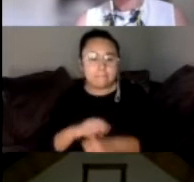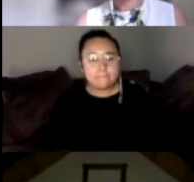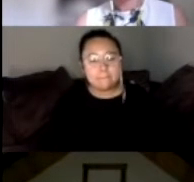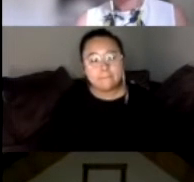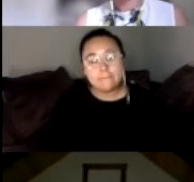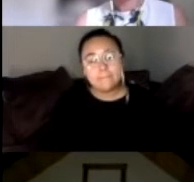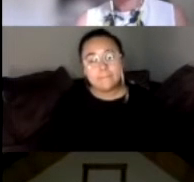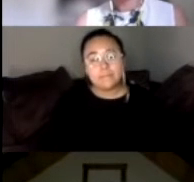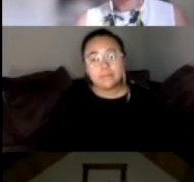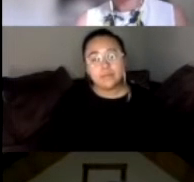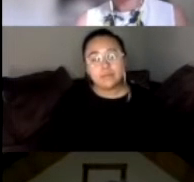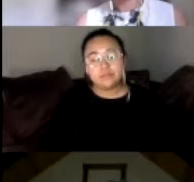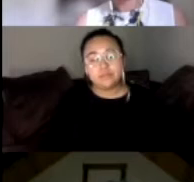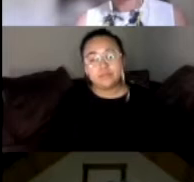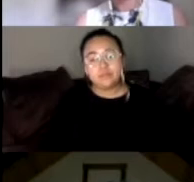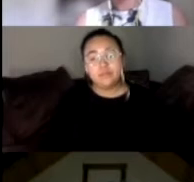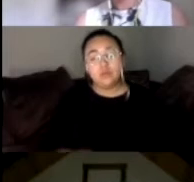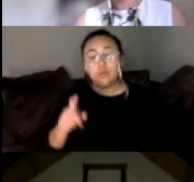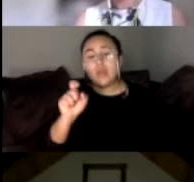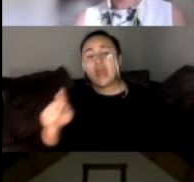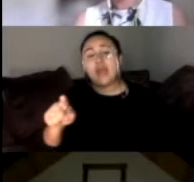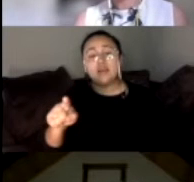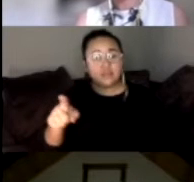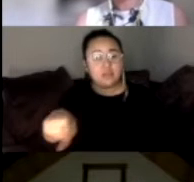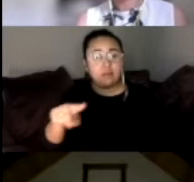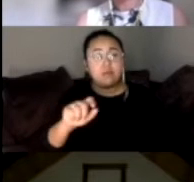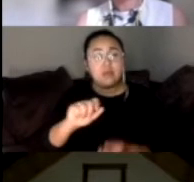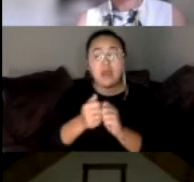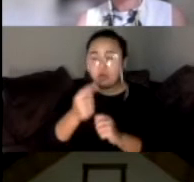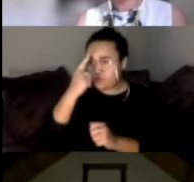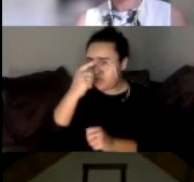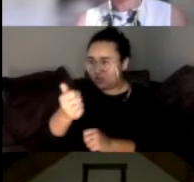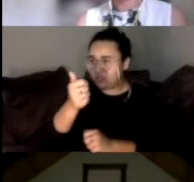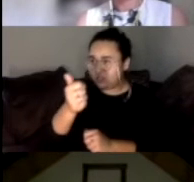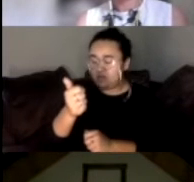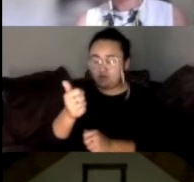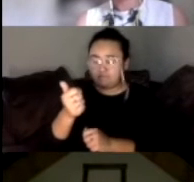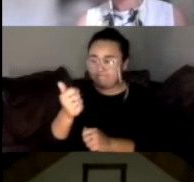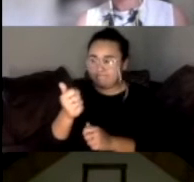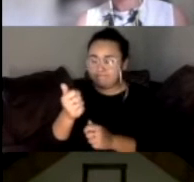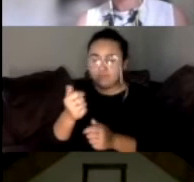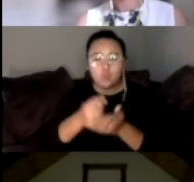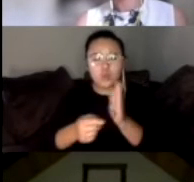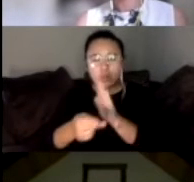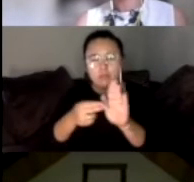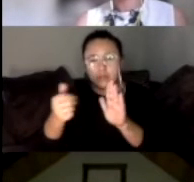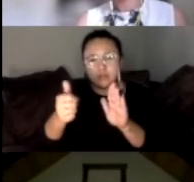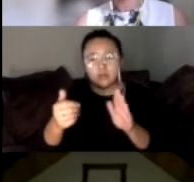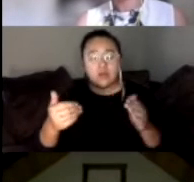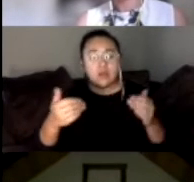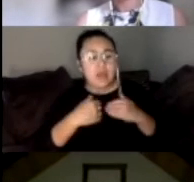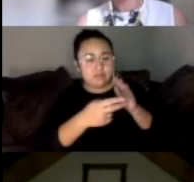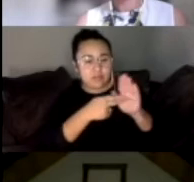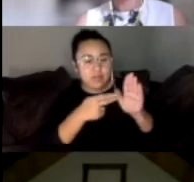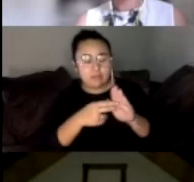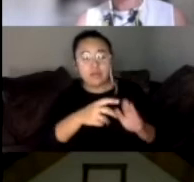Okay. So we asked the question, you know, how do you think of yourselves? So again, we have the, we have the labels of Democrat,